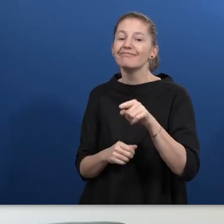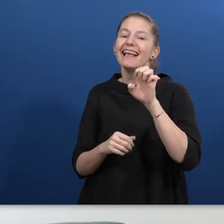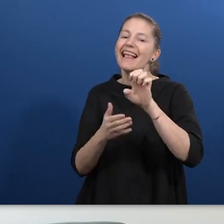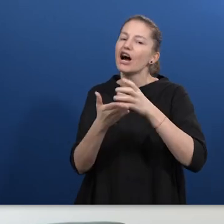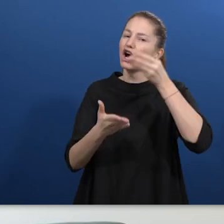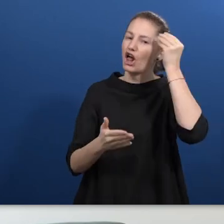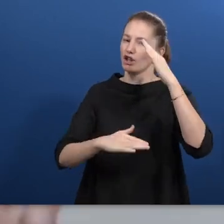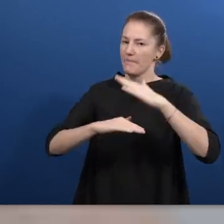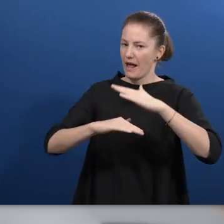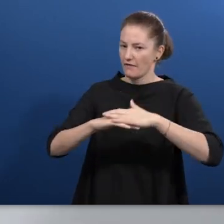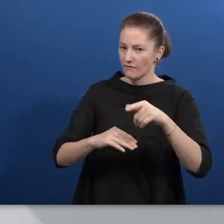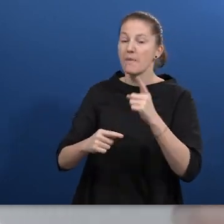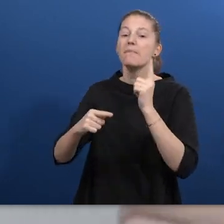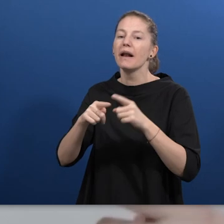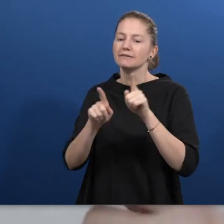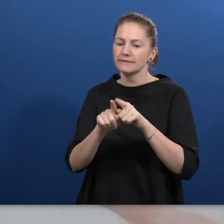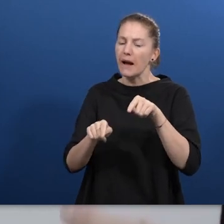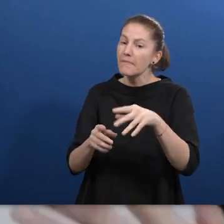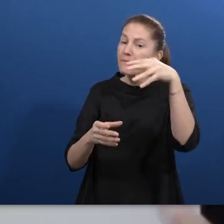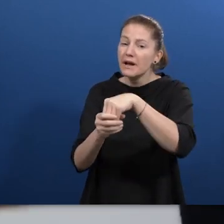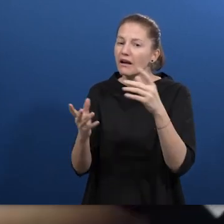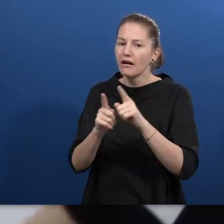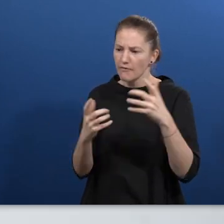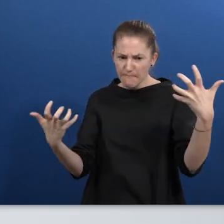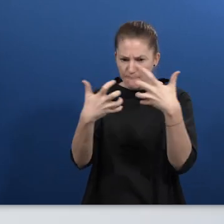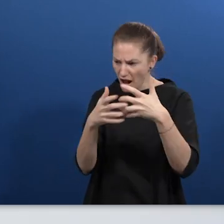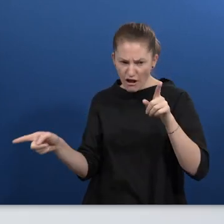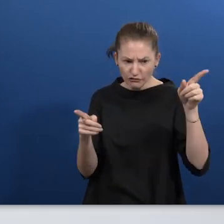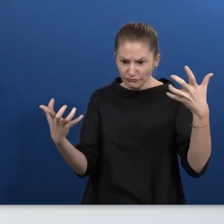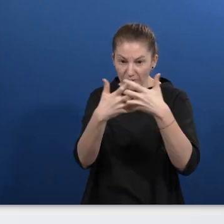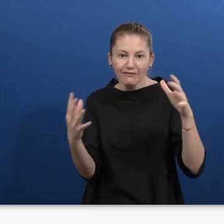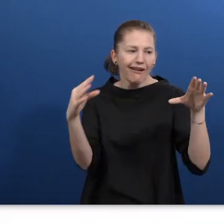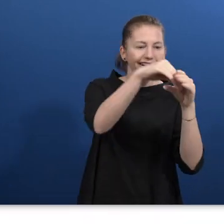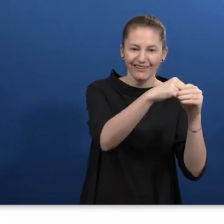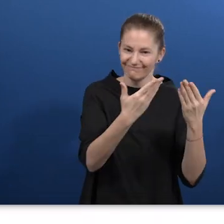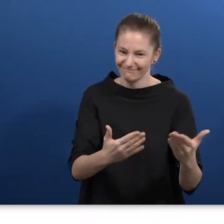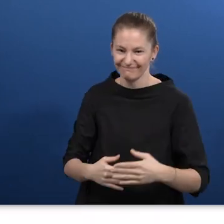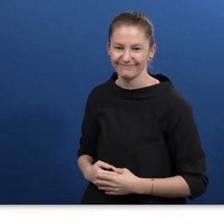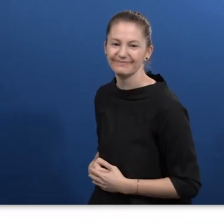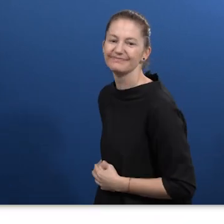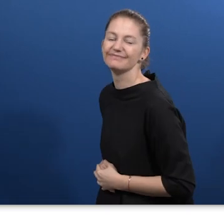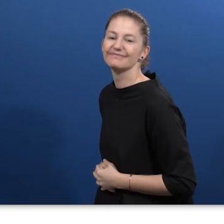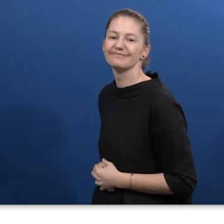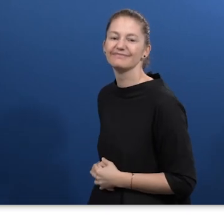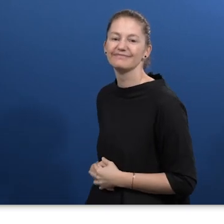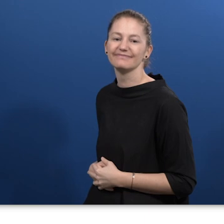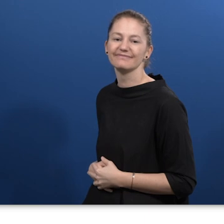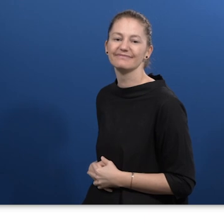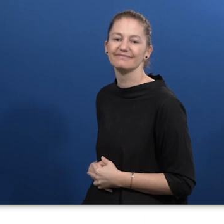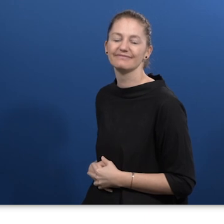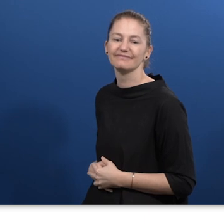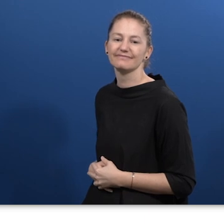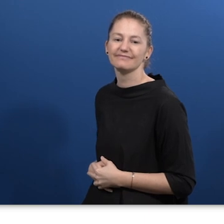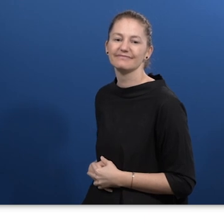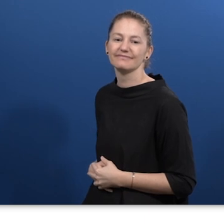it is a job-matching board. South Africa, organization I Love Coffee, project Coffee Shop run